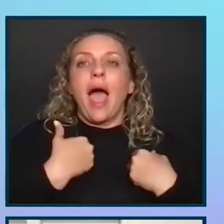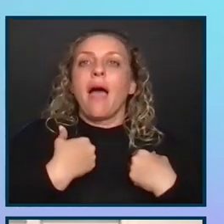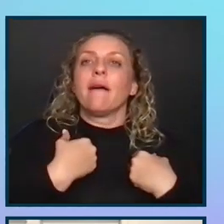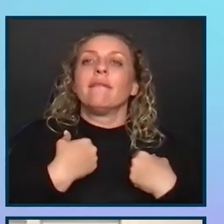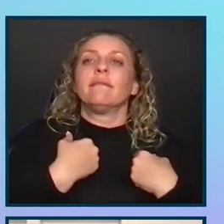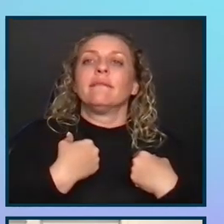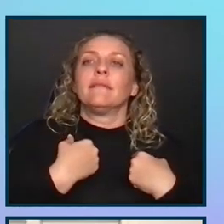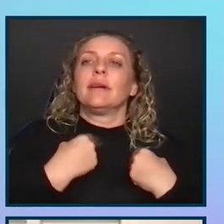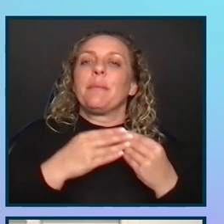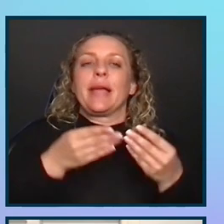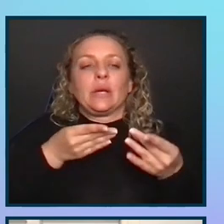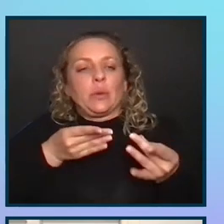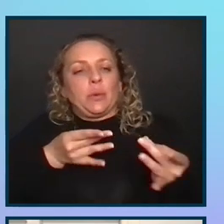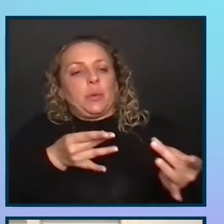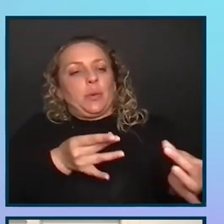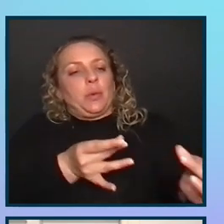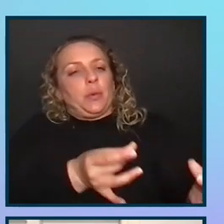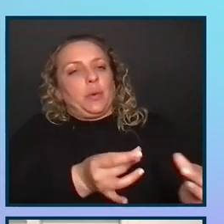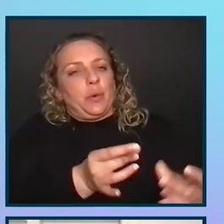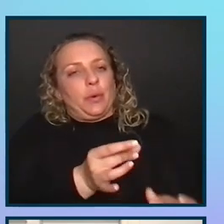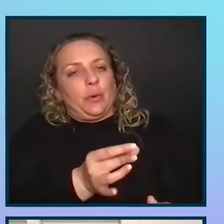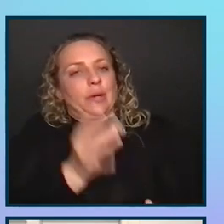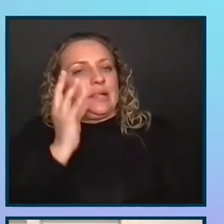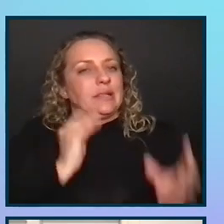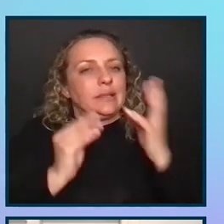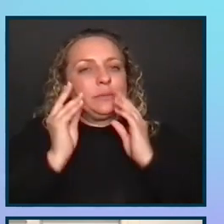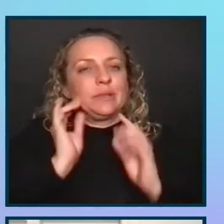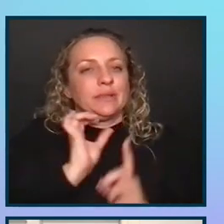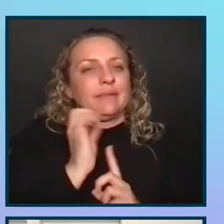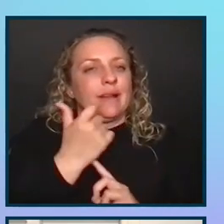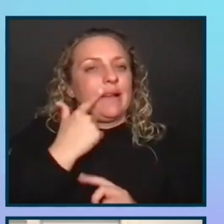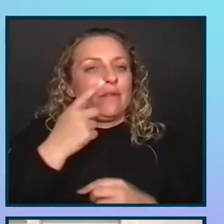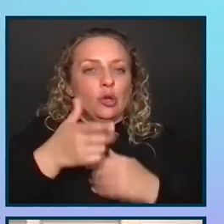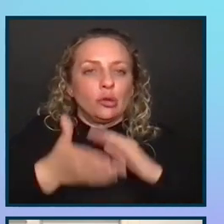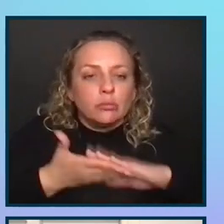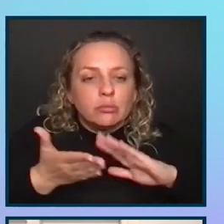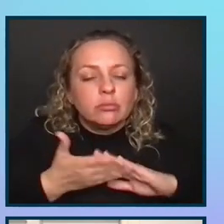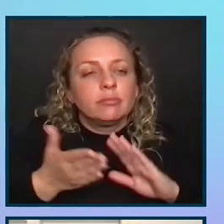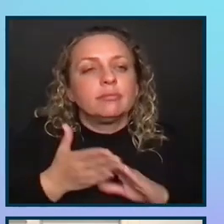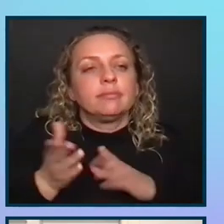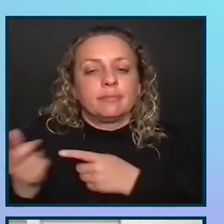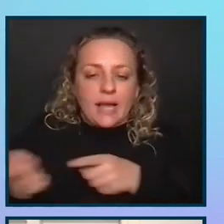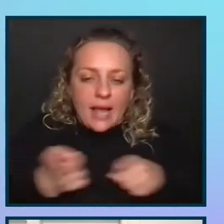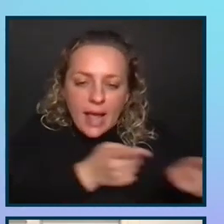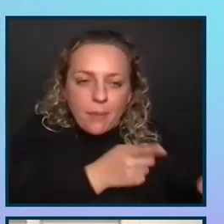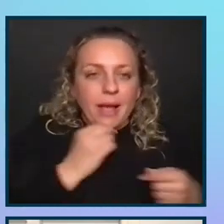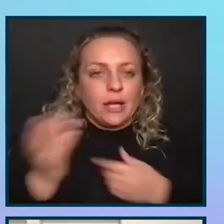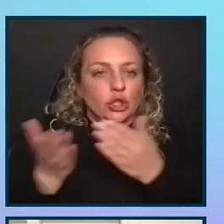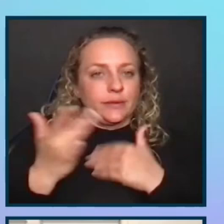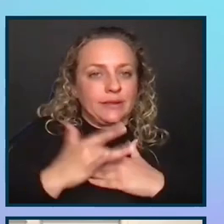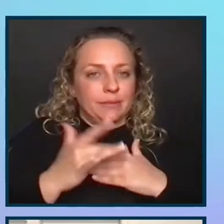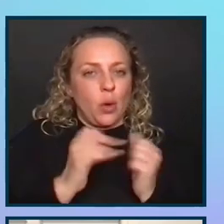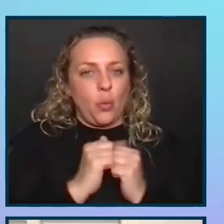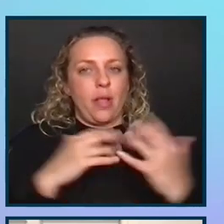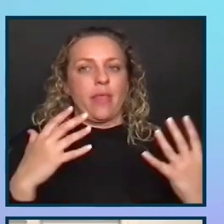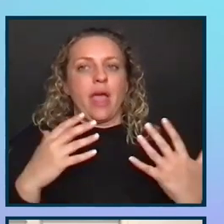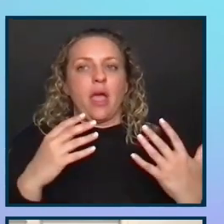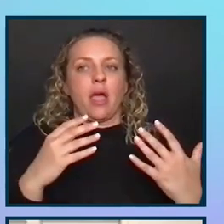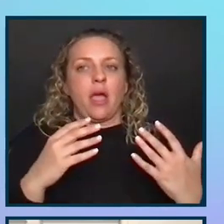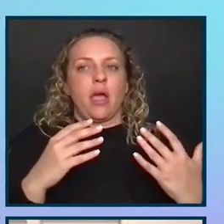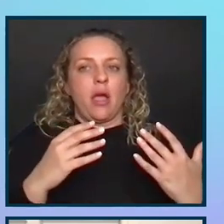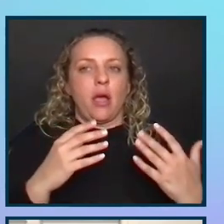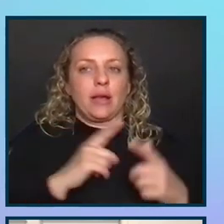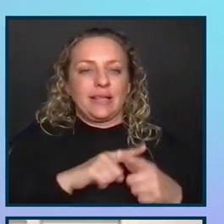a seamless ecosystem for people to conduct a lot of activities and have a lot of services available without having to move to